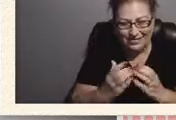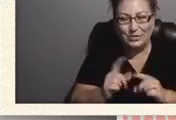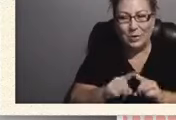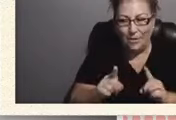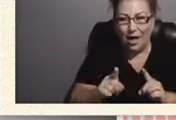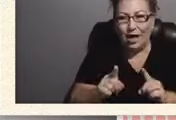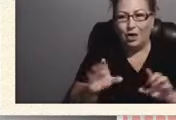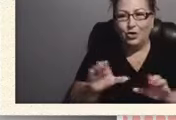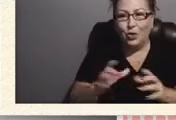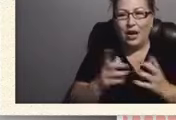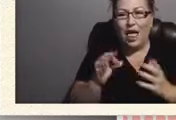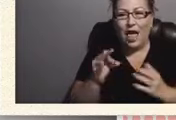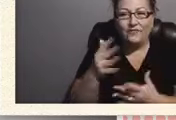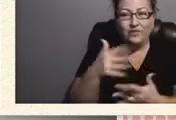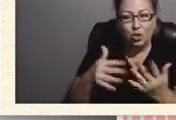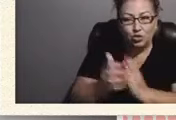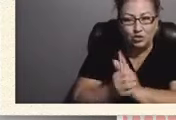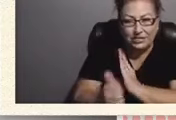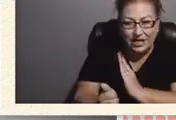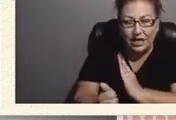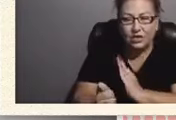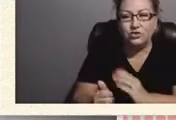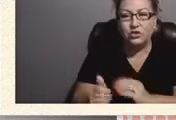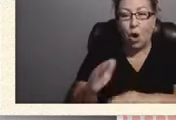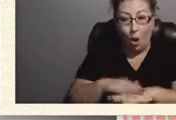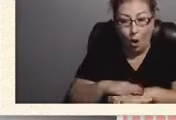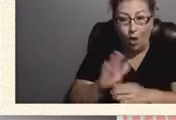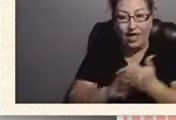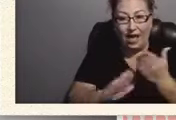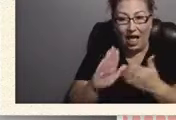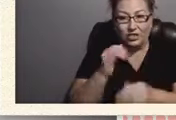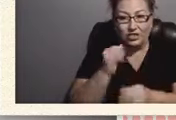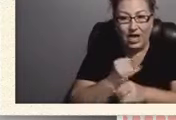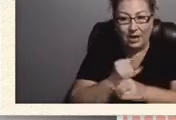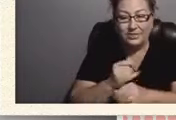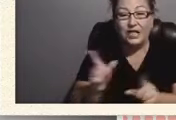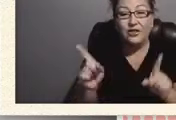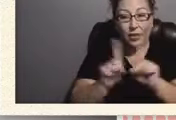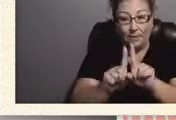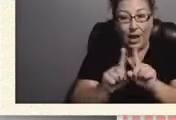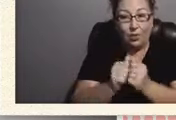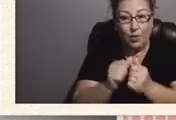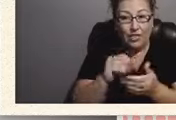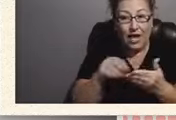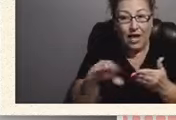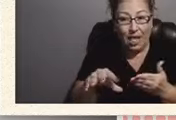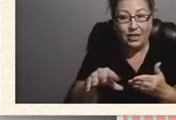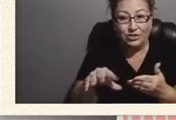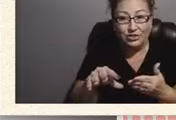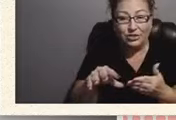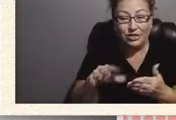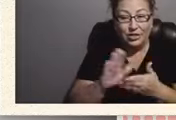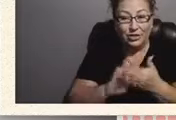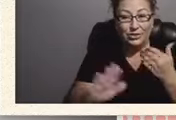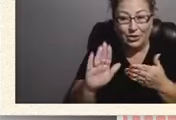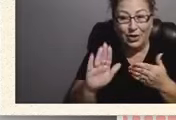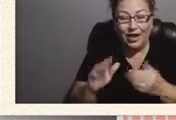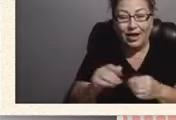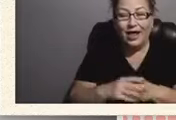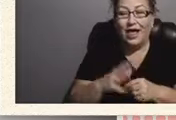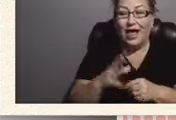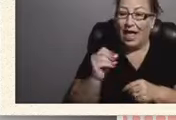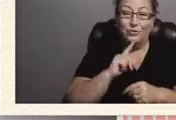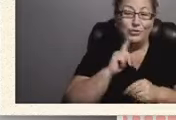lot of social skills on the college campus. So they paired him with a college student and it was, yeah, it was, it was, it was awesome.